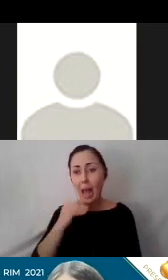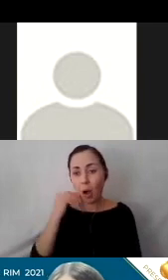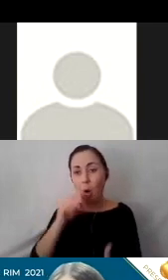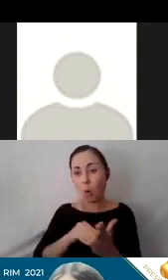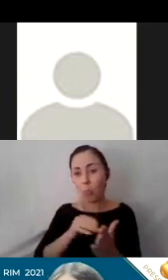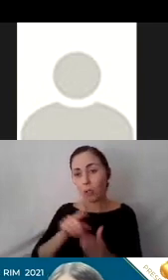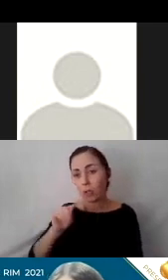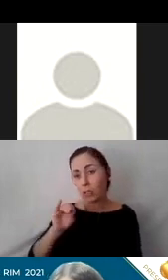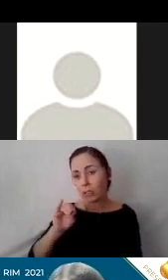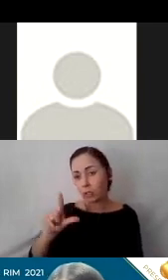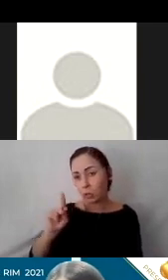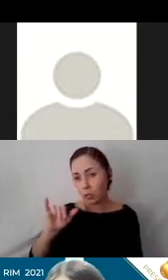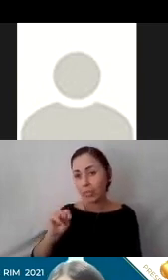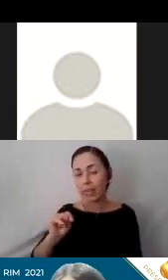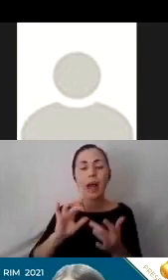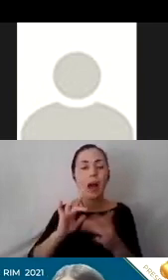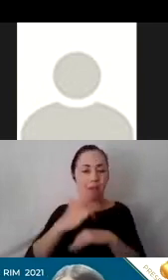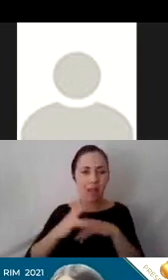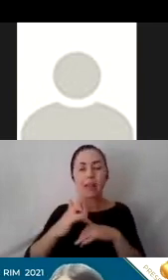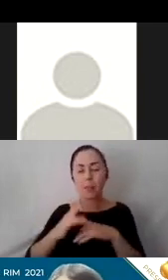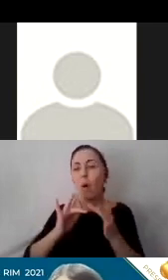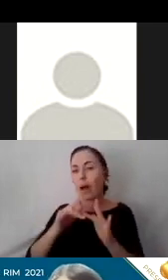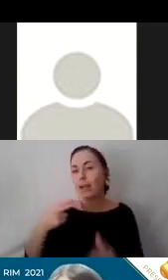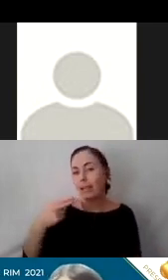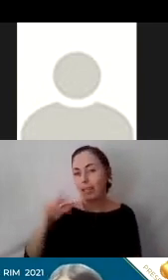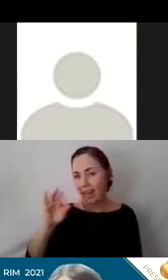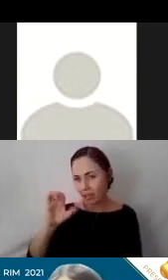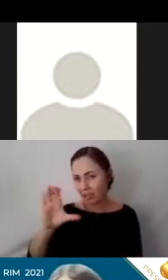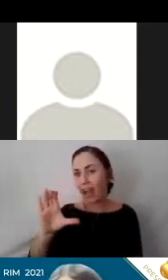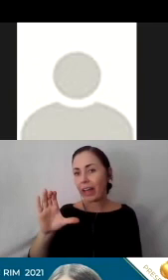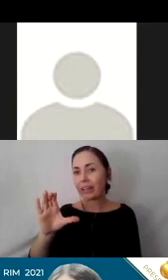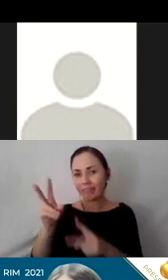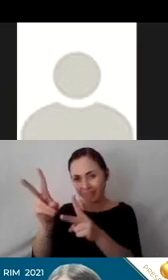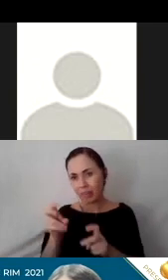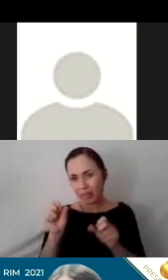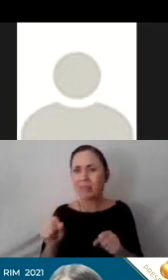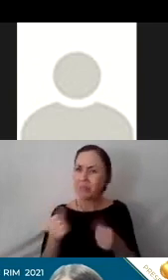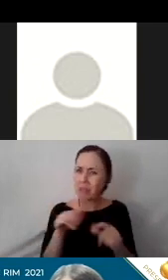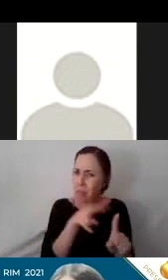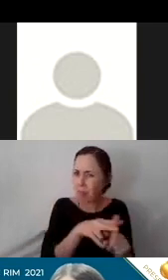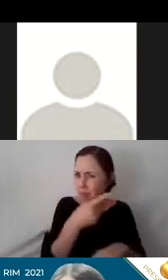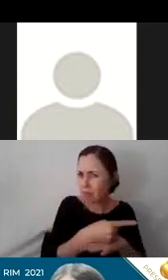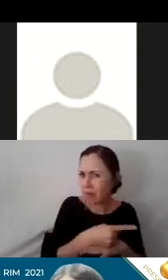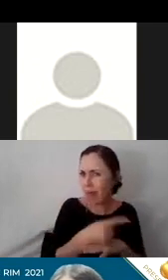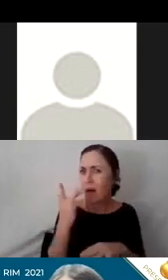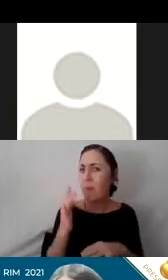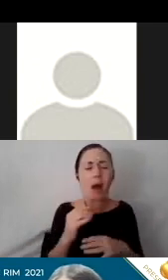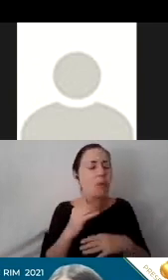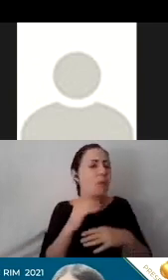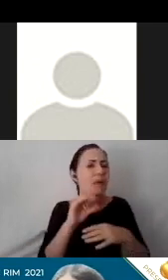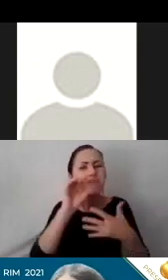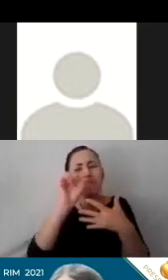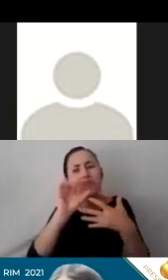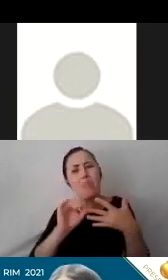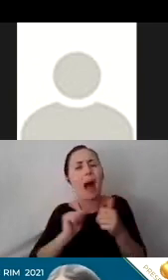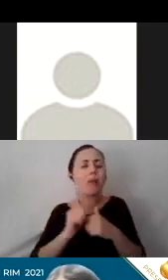on our HVAC downloadables page. And it's probably still relevant today because we did provide some tips on how to create a safe,